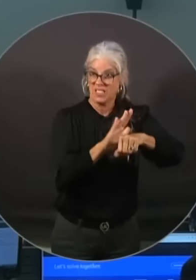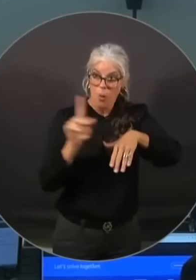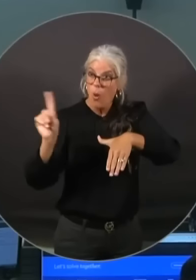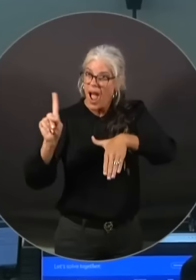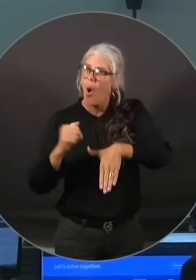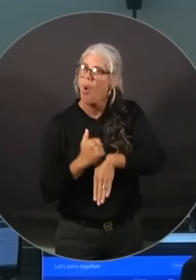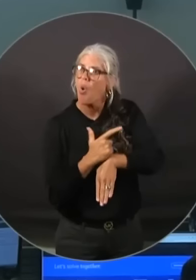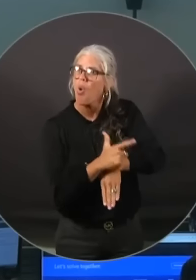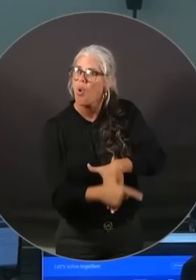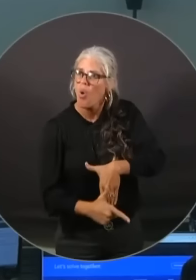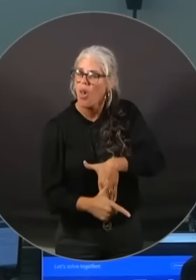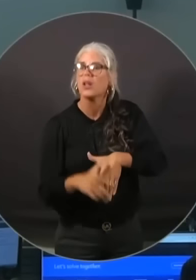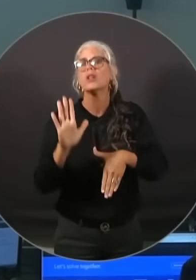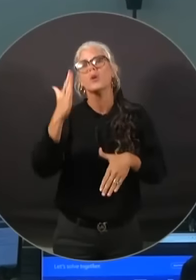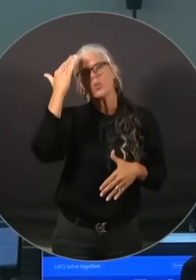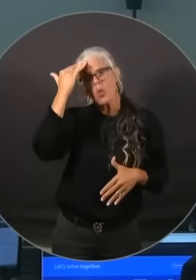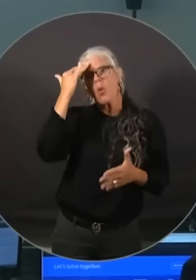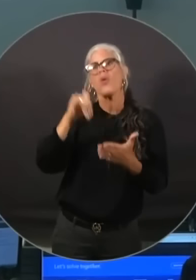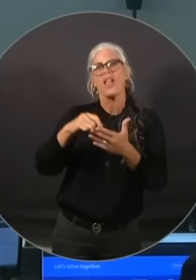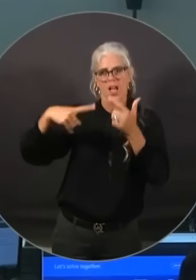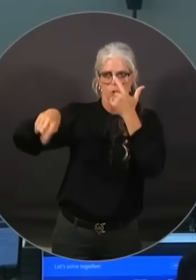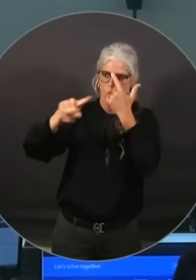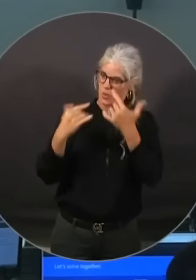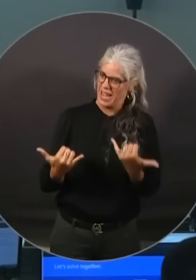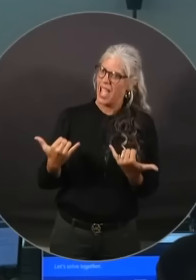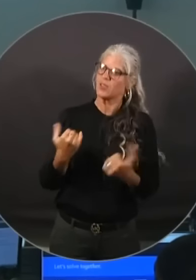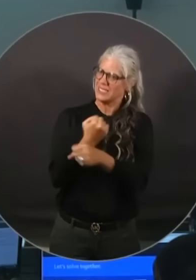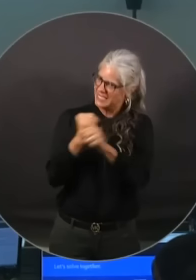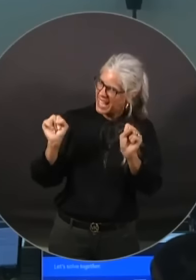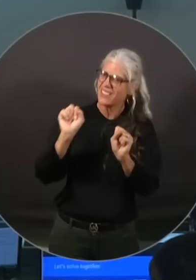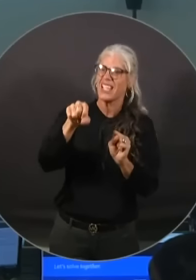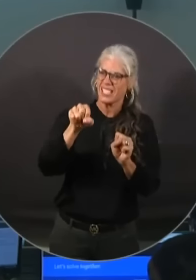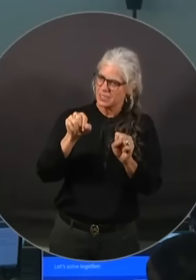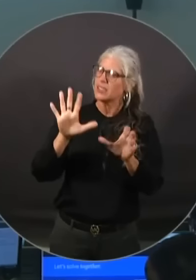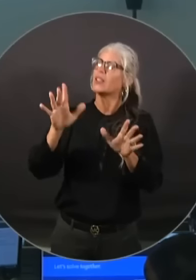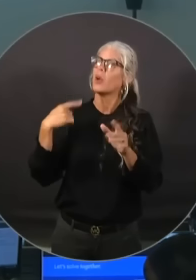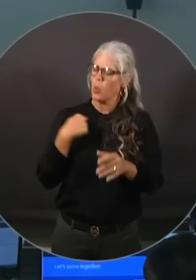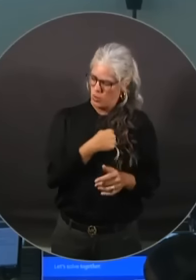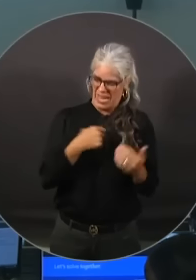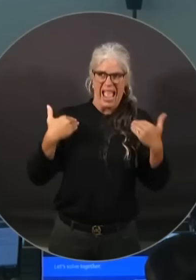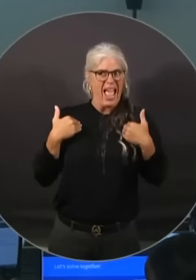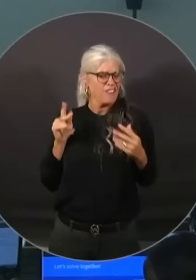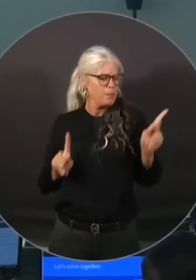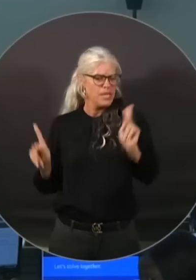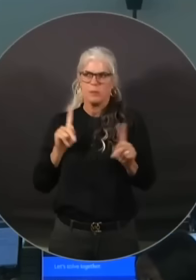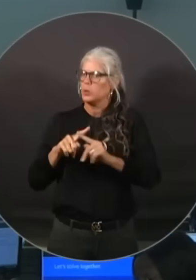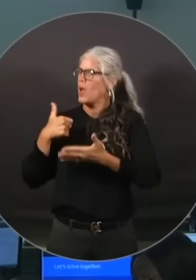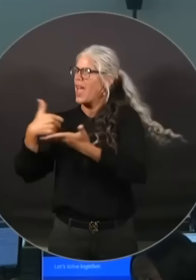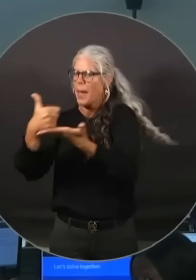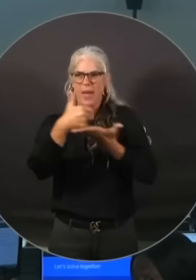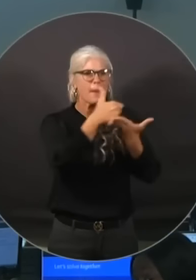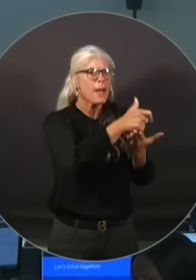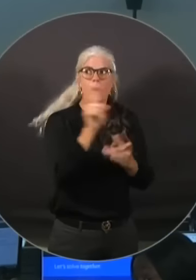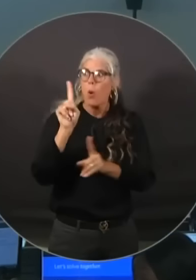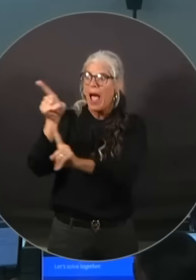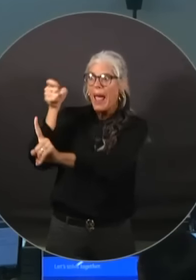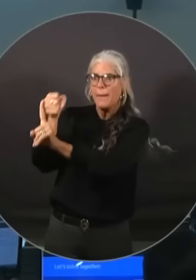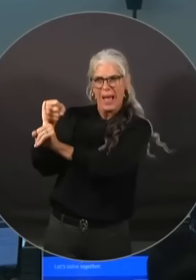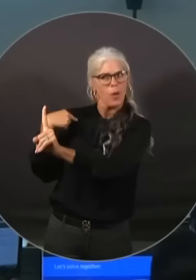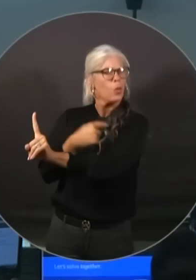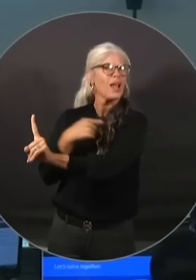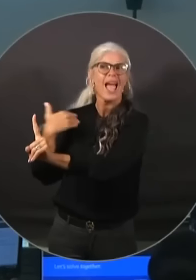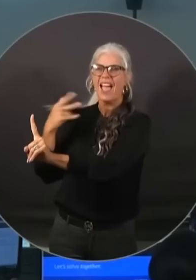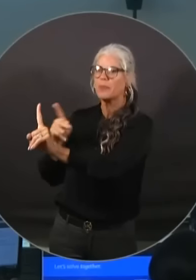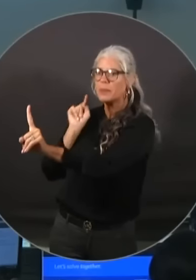stage resources are safe, secure and ready for deployment to the impacted areas. We have six active fuel depots for first